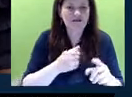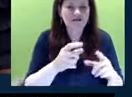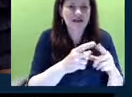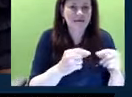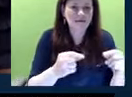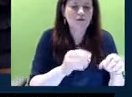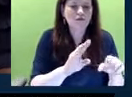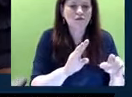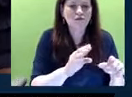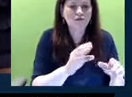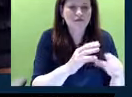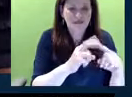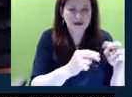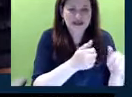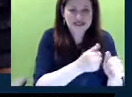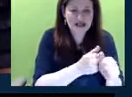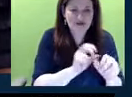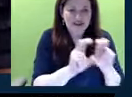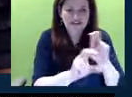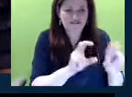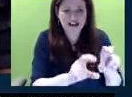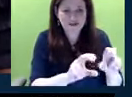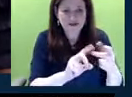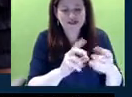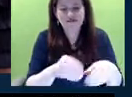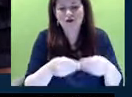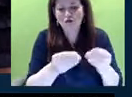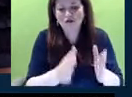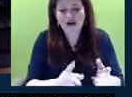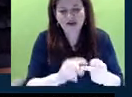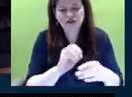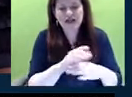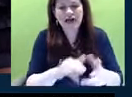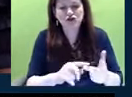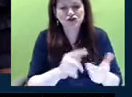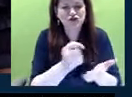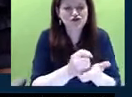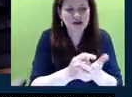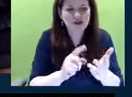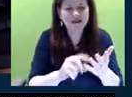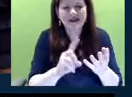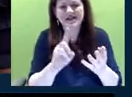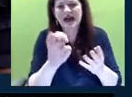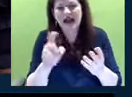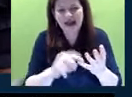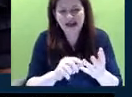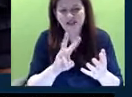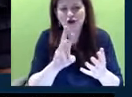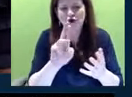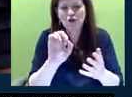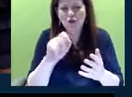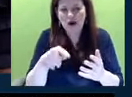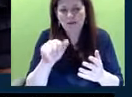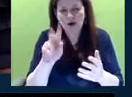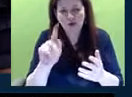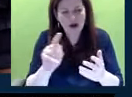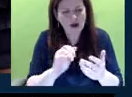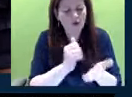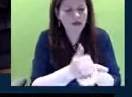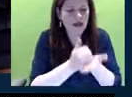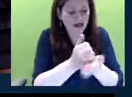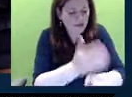the investment that we're placing here, the providers, the counselors, the treatment, the diagnostics, the wraparound, will move the needle.